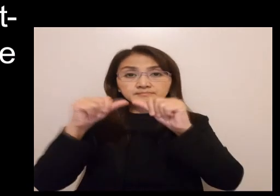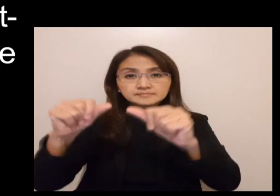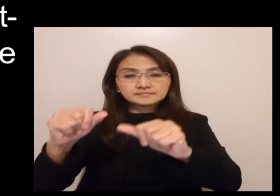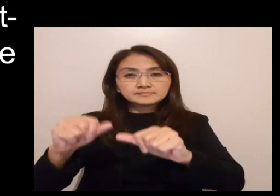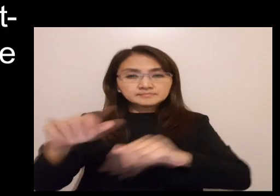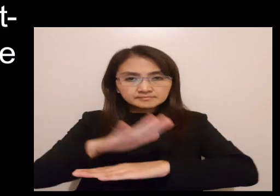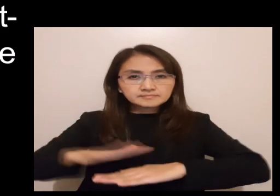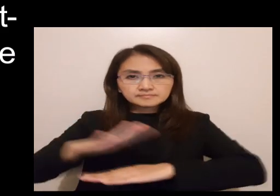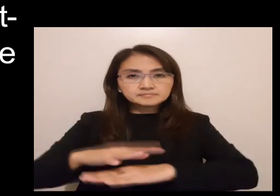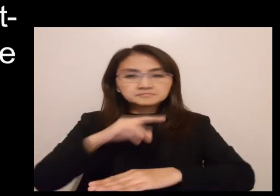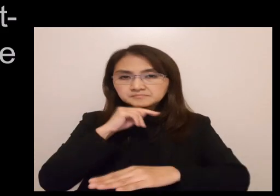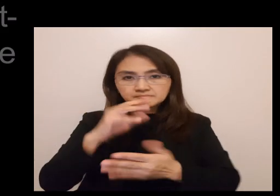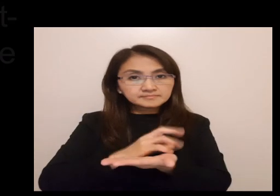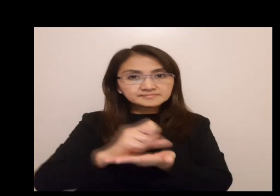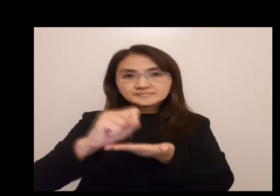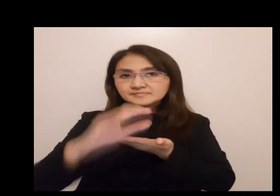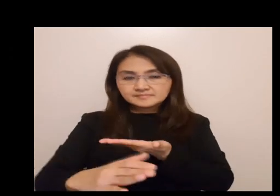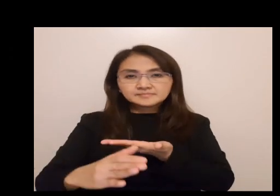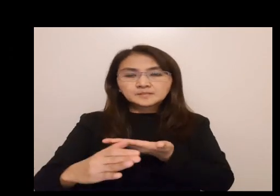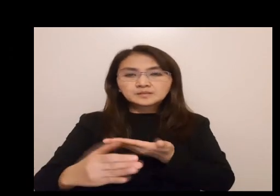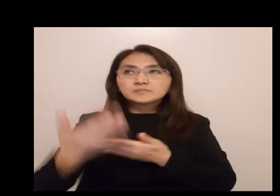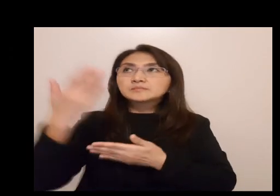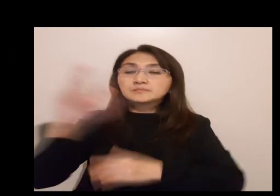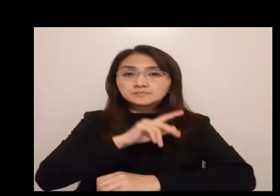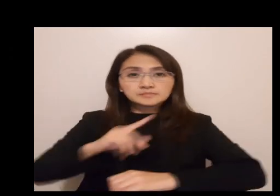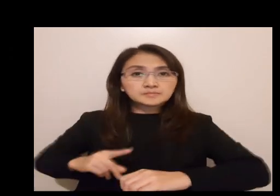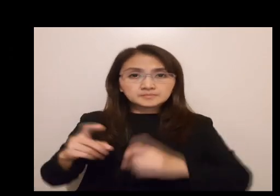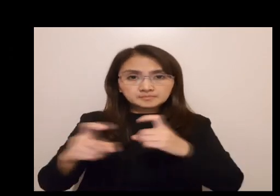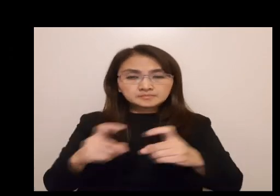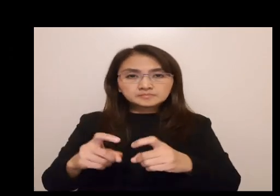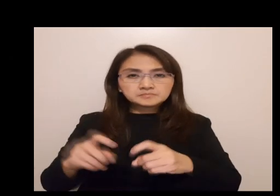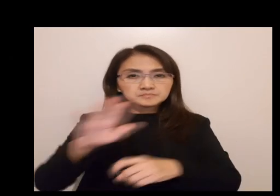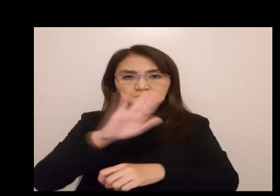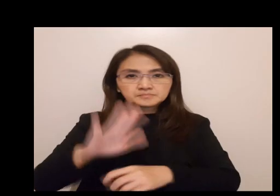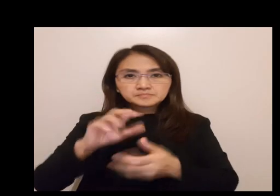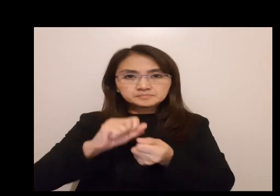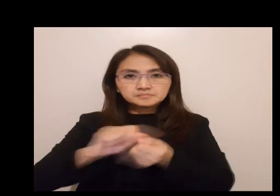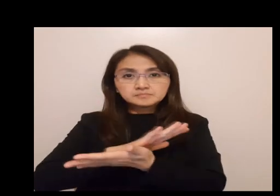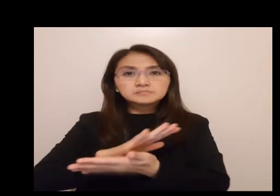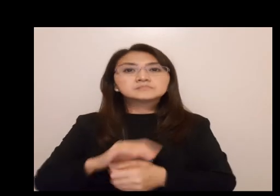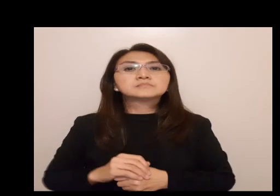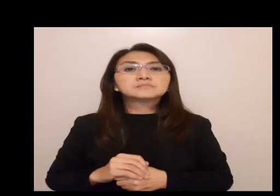everlasting dominion that shall not be taken away. His kingship shall not be destroyed.